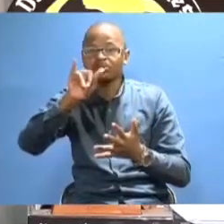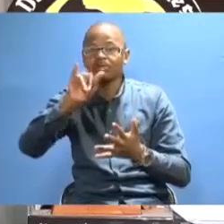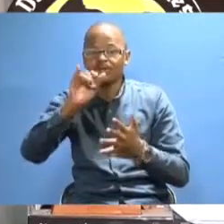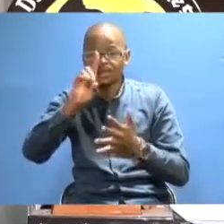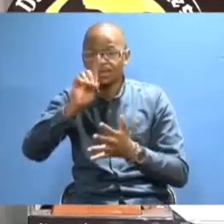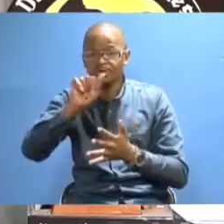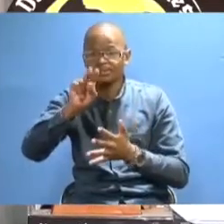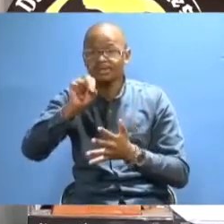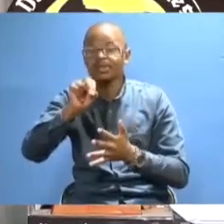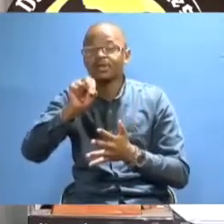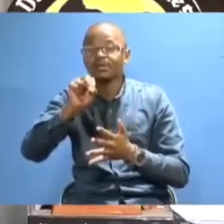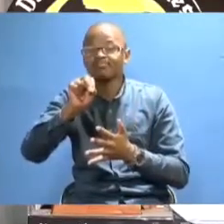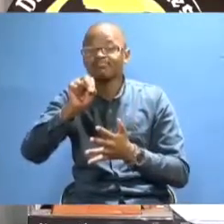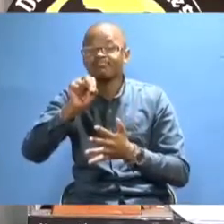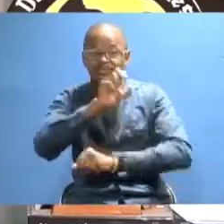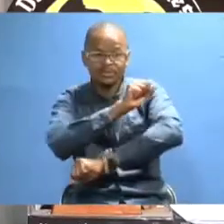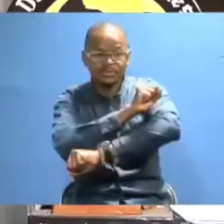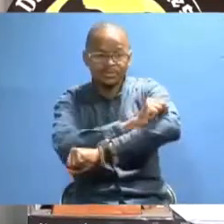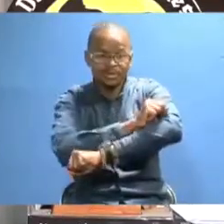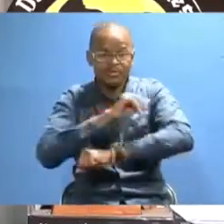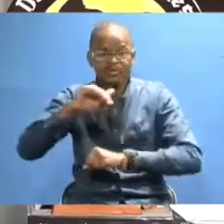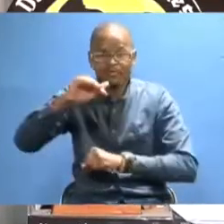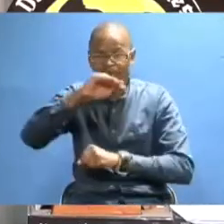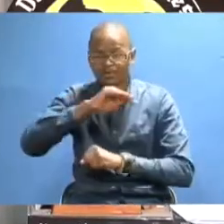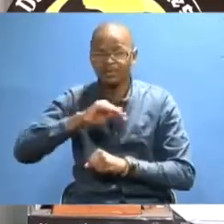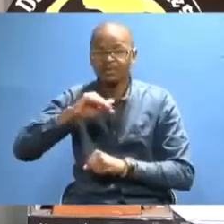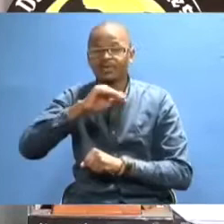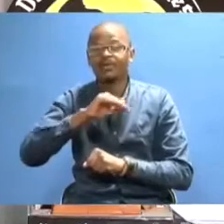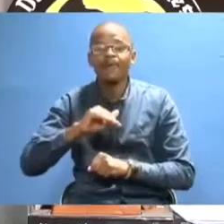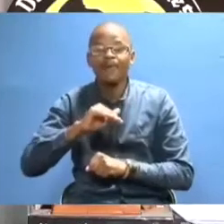I am the Dean of the School of Environmental Studies.